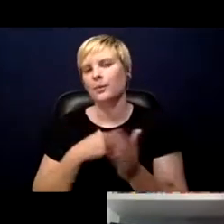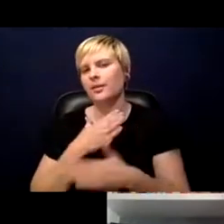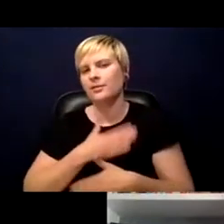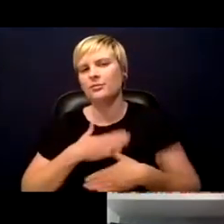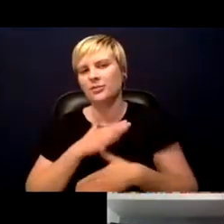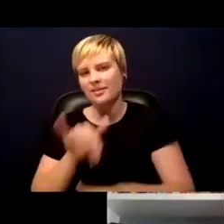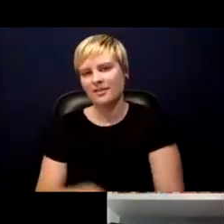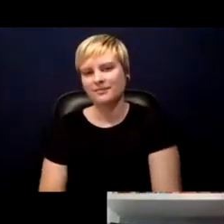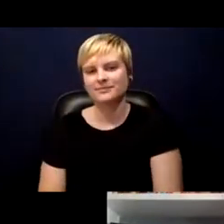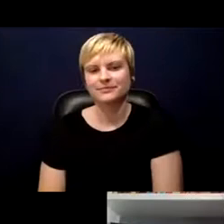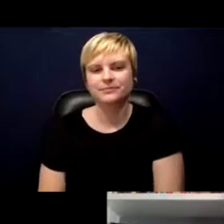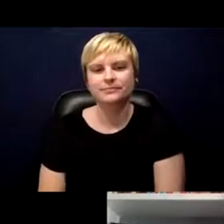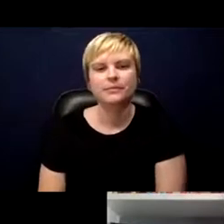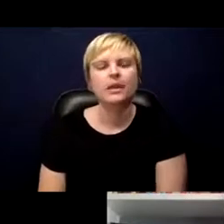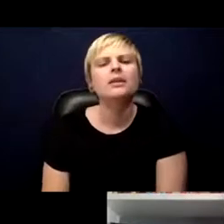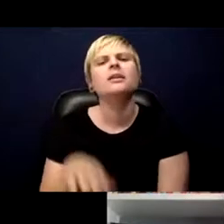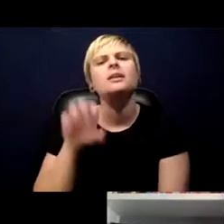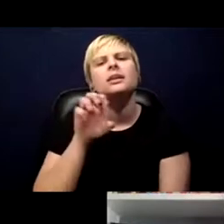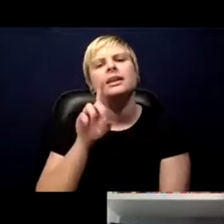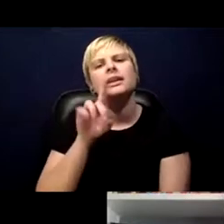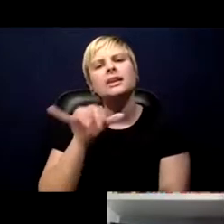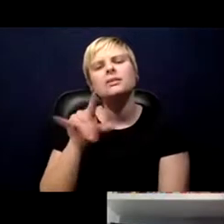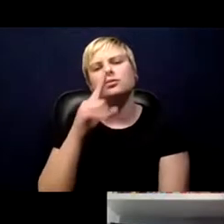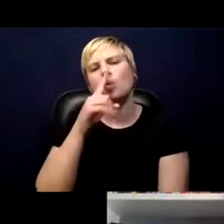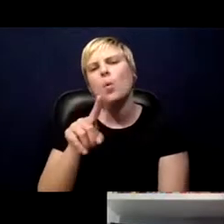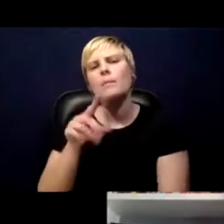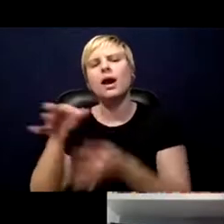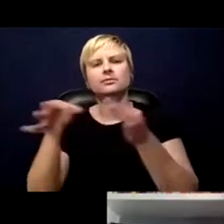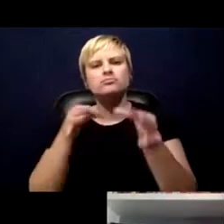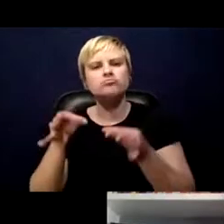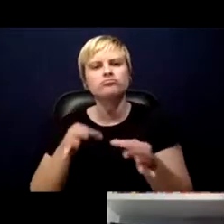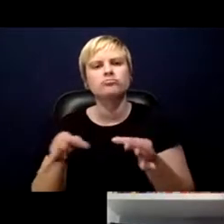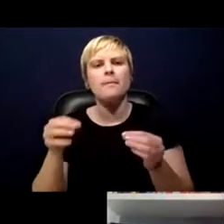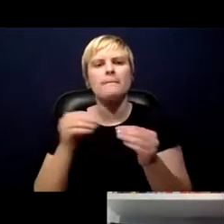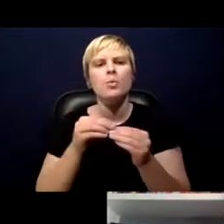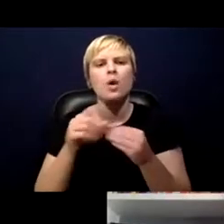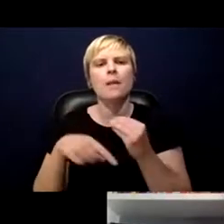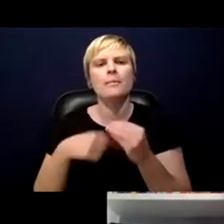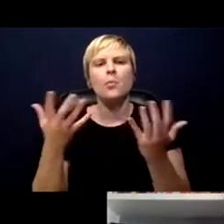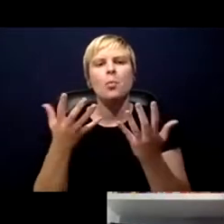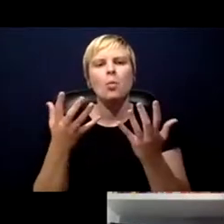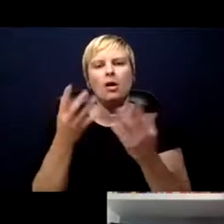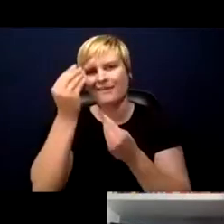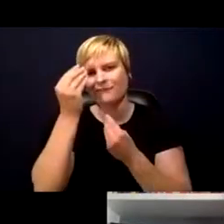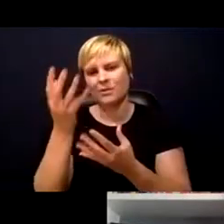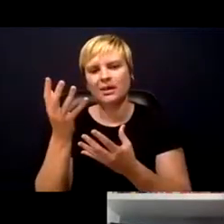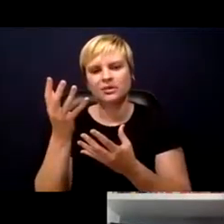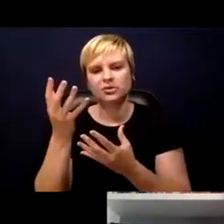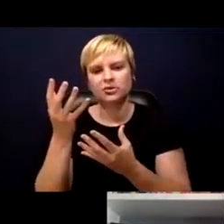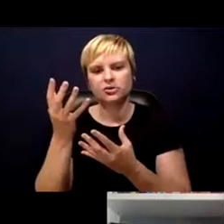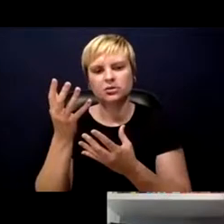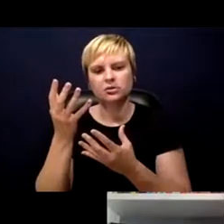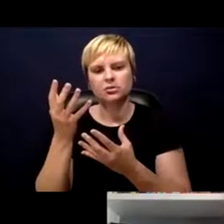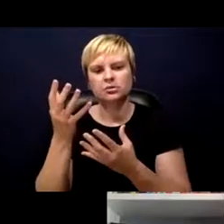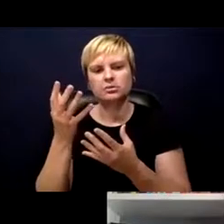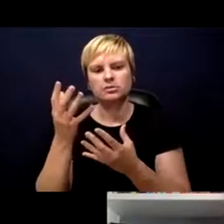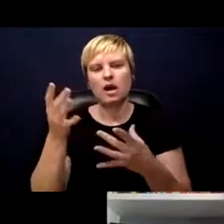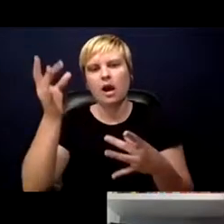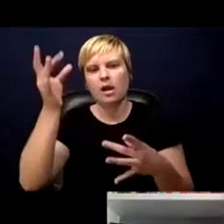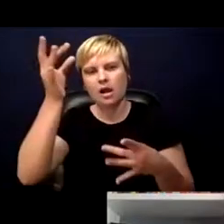For Edie, could you tell us a little bit more about what information a field contact tracer may ask for?